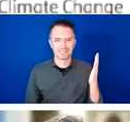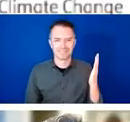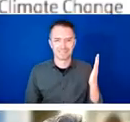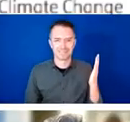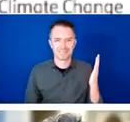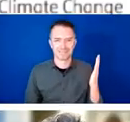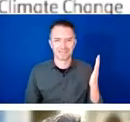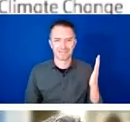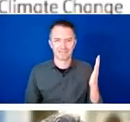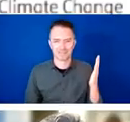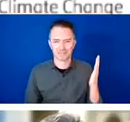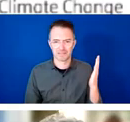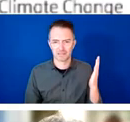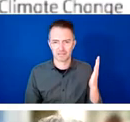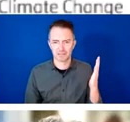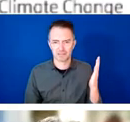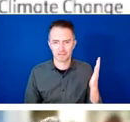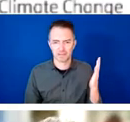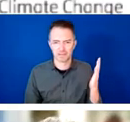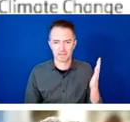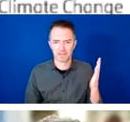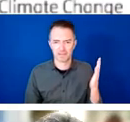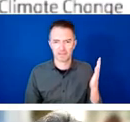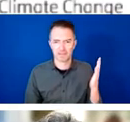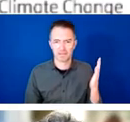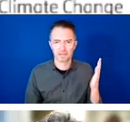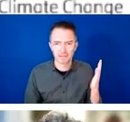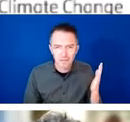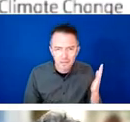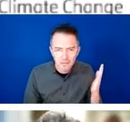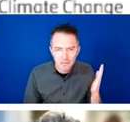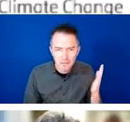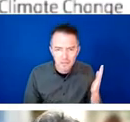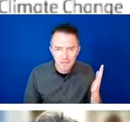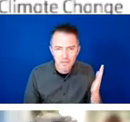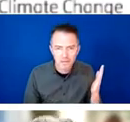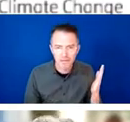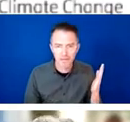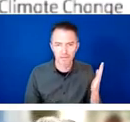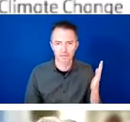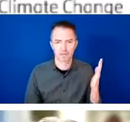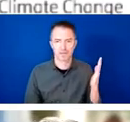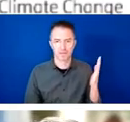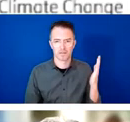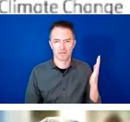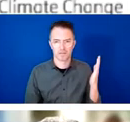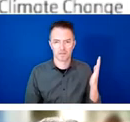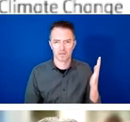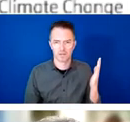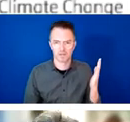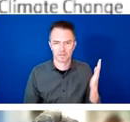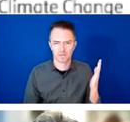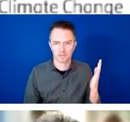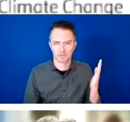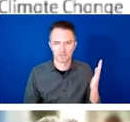investment at this watershed moment. We thank you and we thank you for the commitment of the UK government to this. And